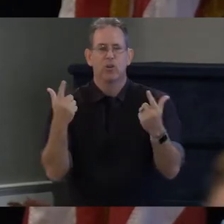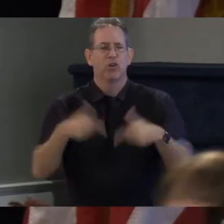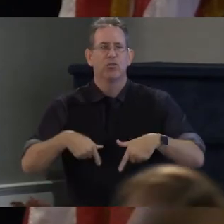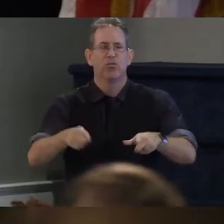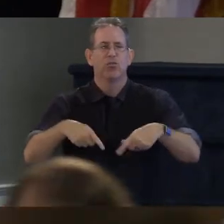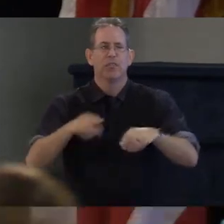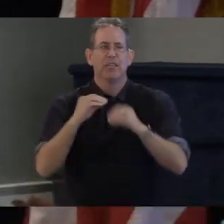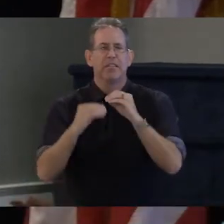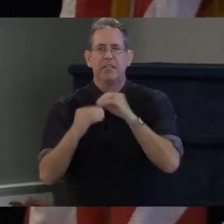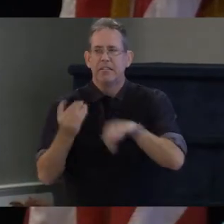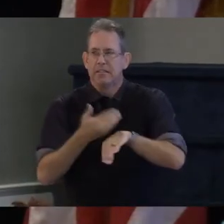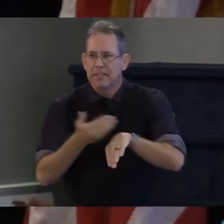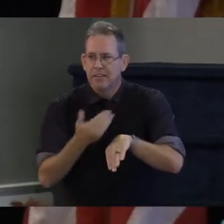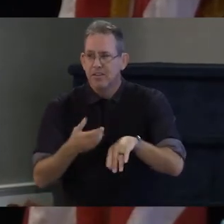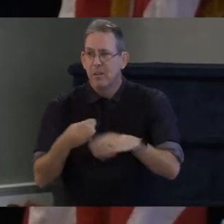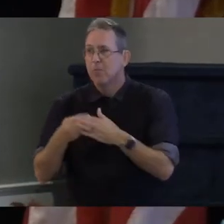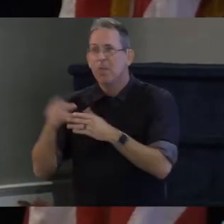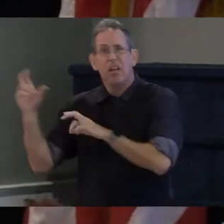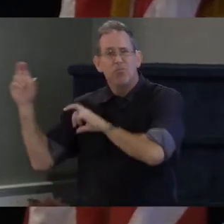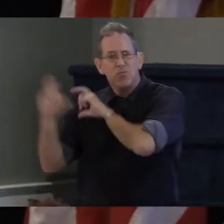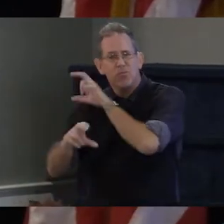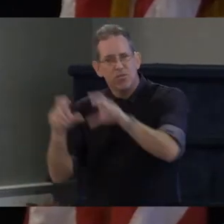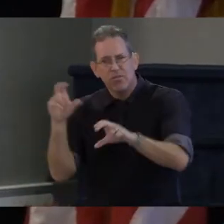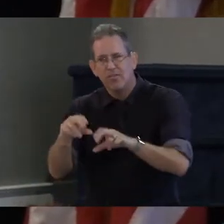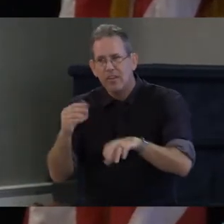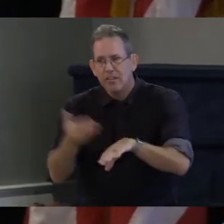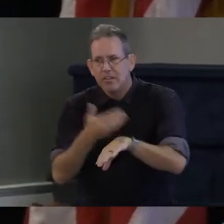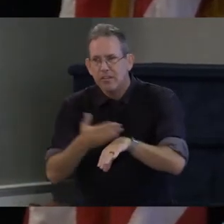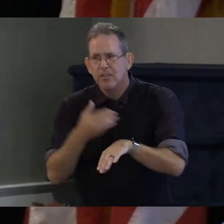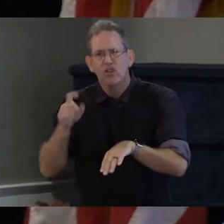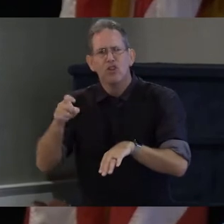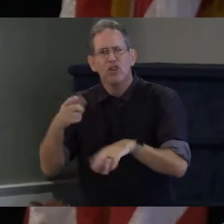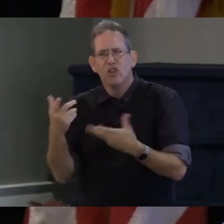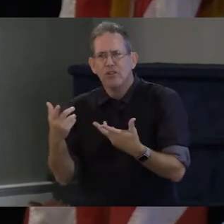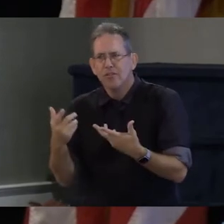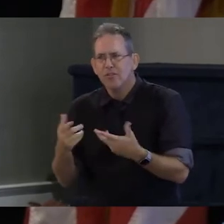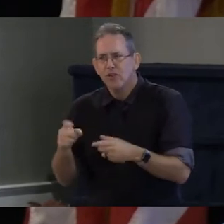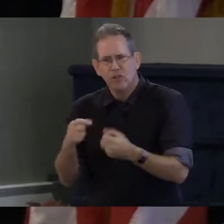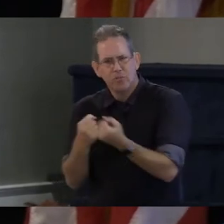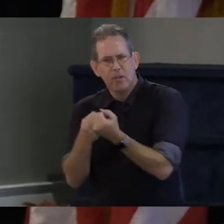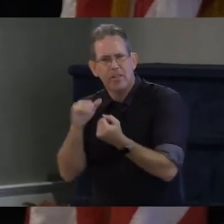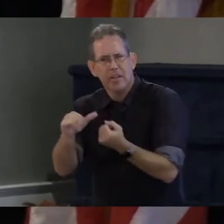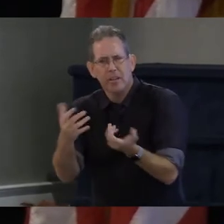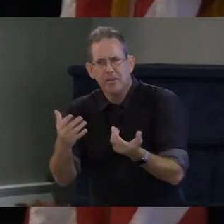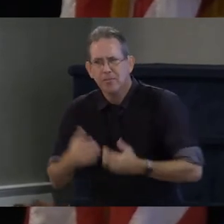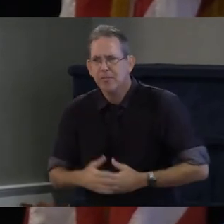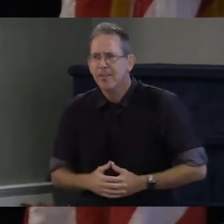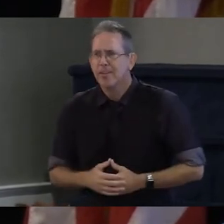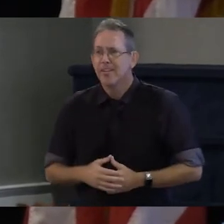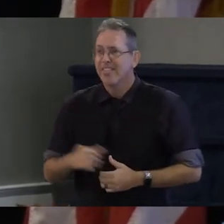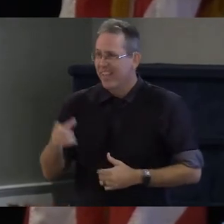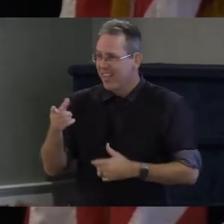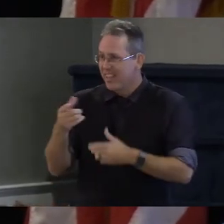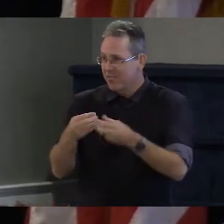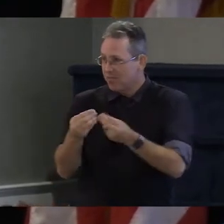which are great and helpful and we should support but it doesn't have the ability to really target folks in rural communities